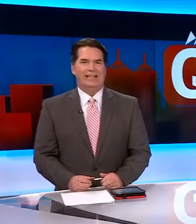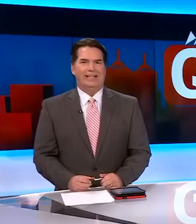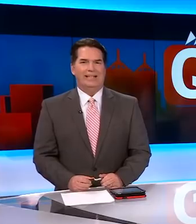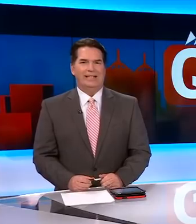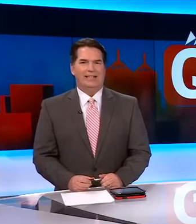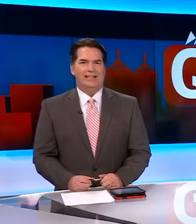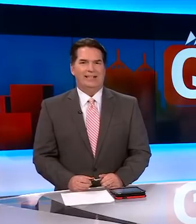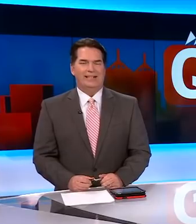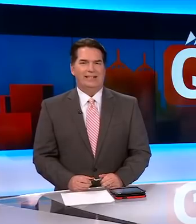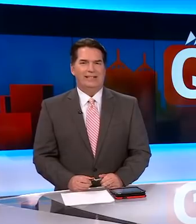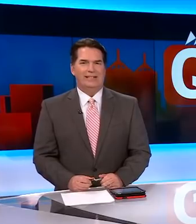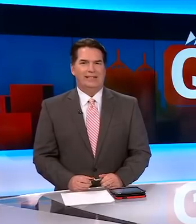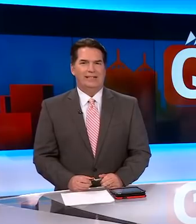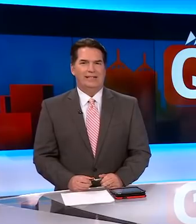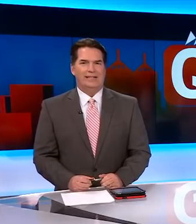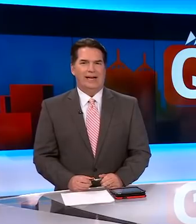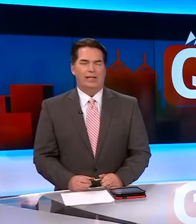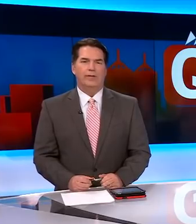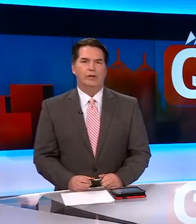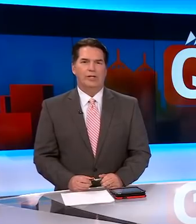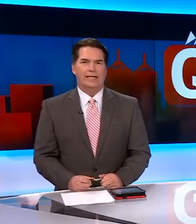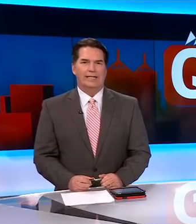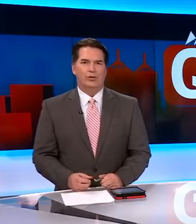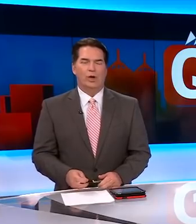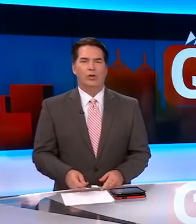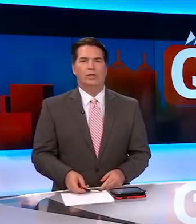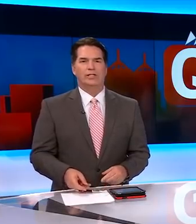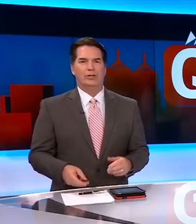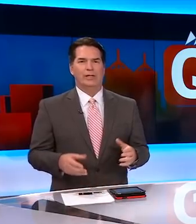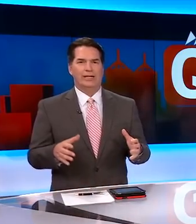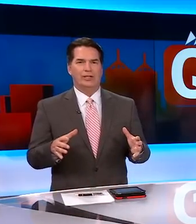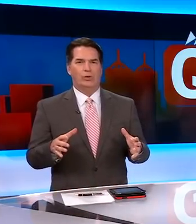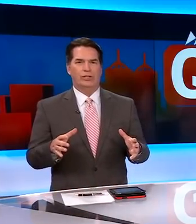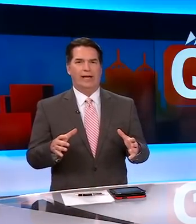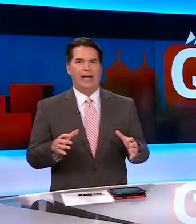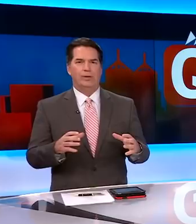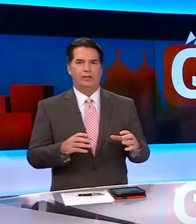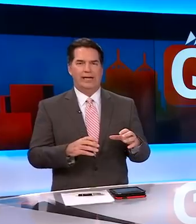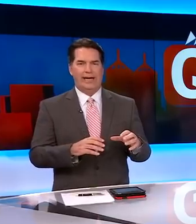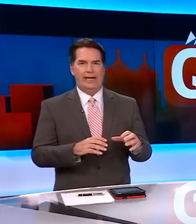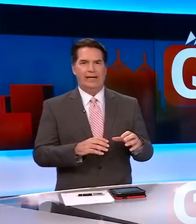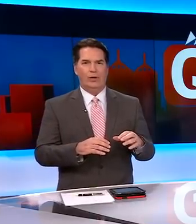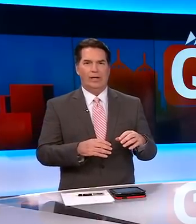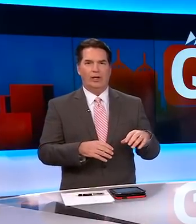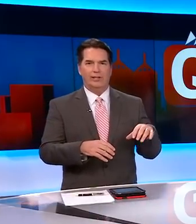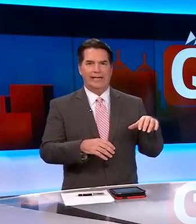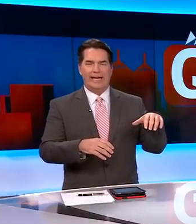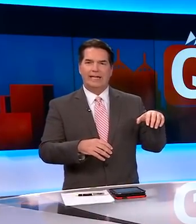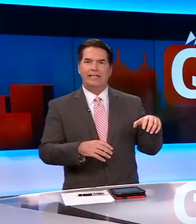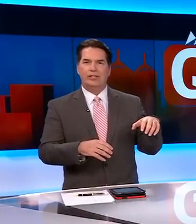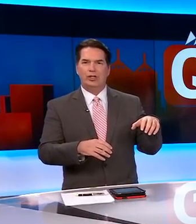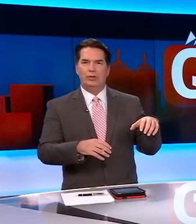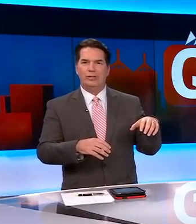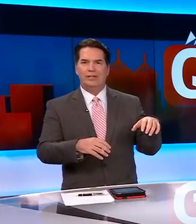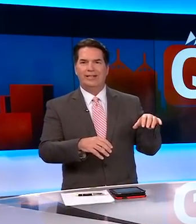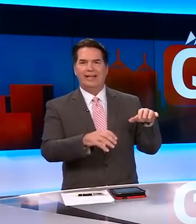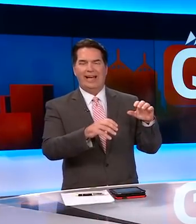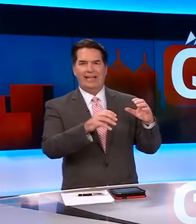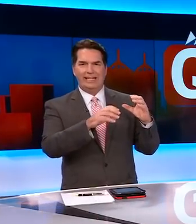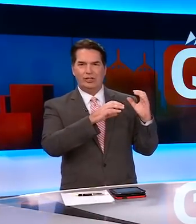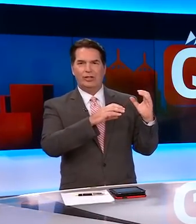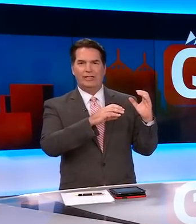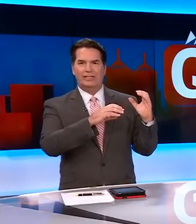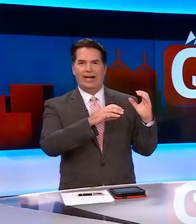over Halloween and keep people safe. I love those ideas. One of the ones, too, that I saw was a guy built what he called a candy chute,